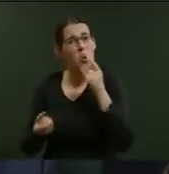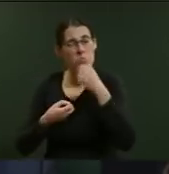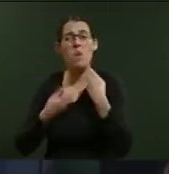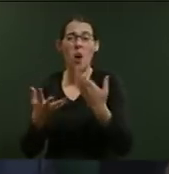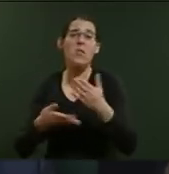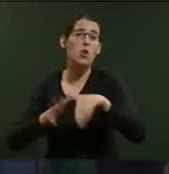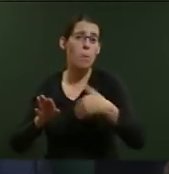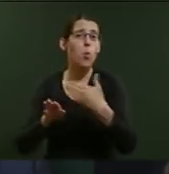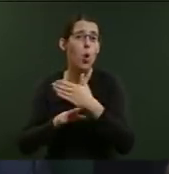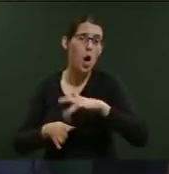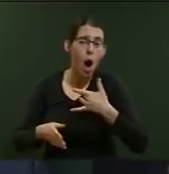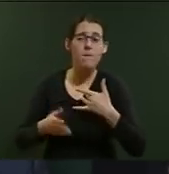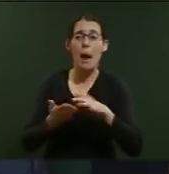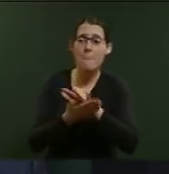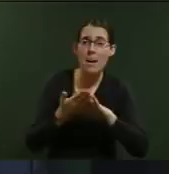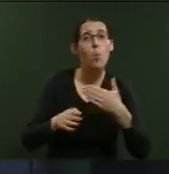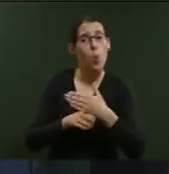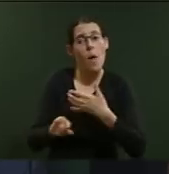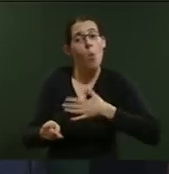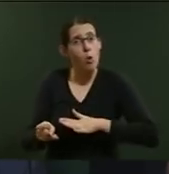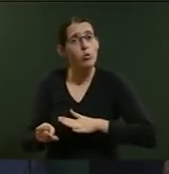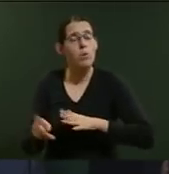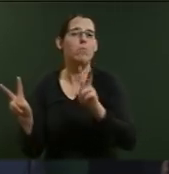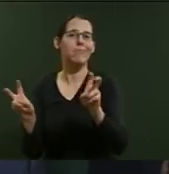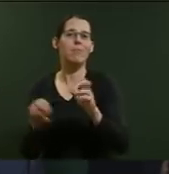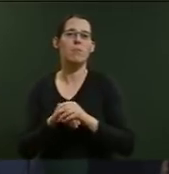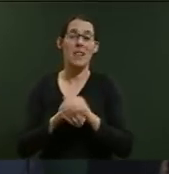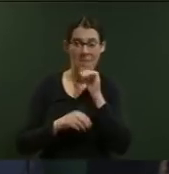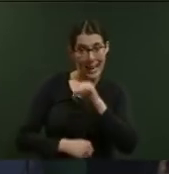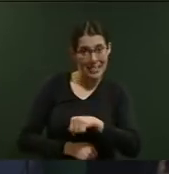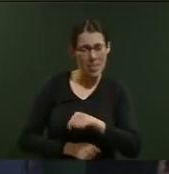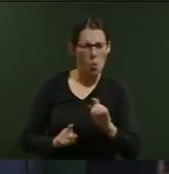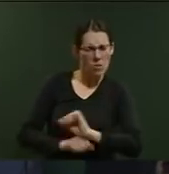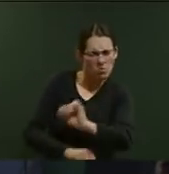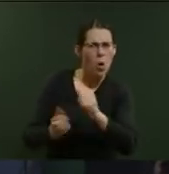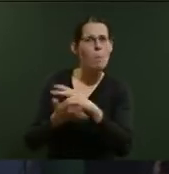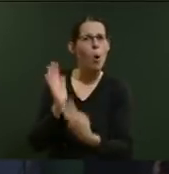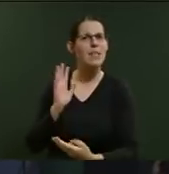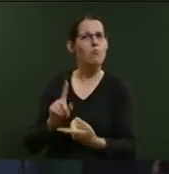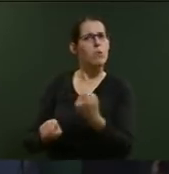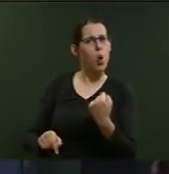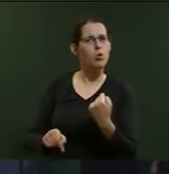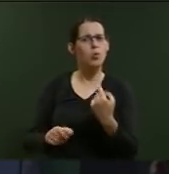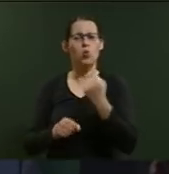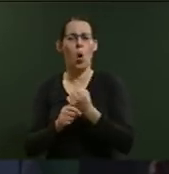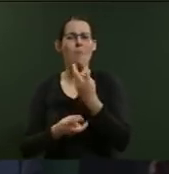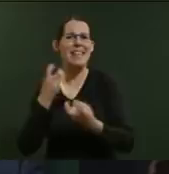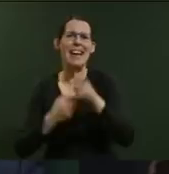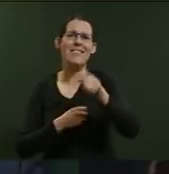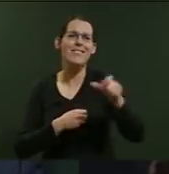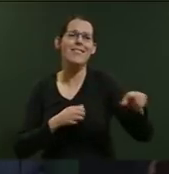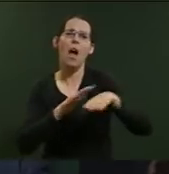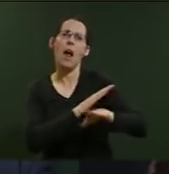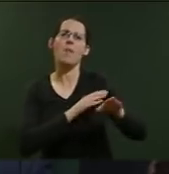employment they are seeking, end quote. And if so, what is his policy response to job seekers in the Tasman district